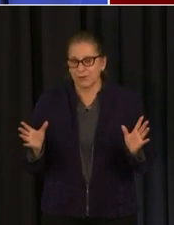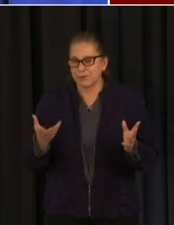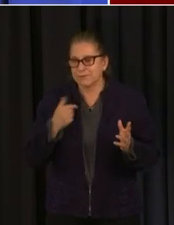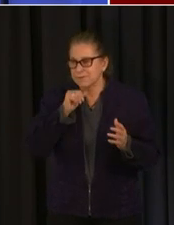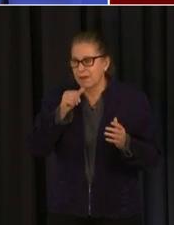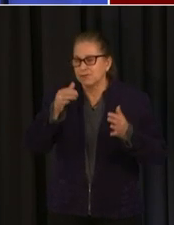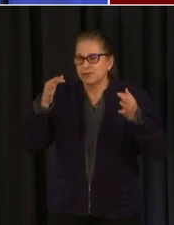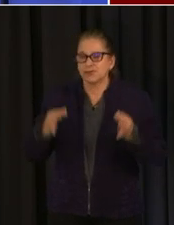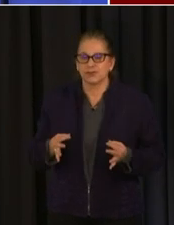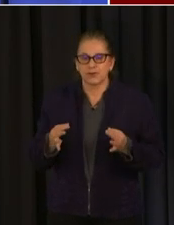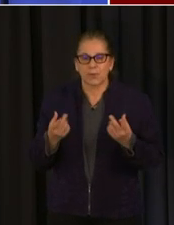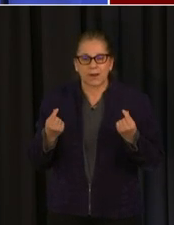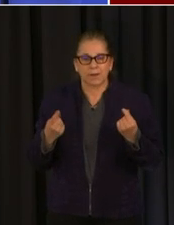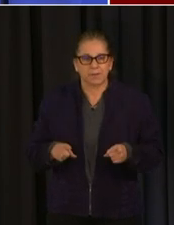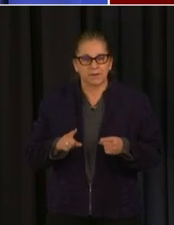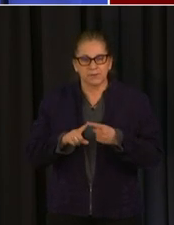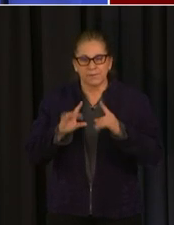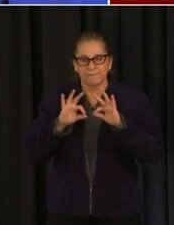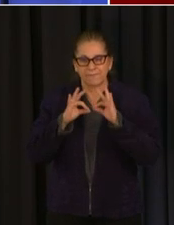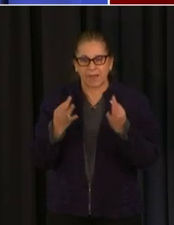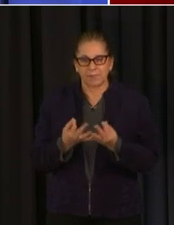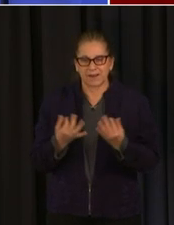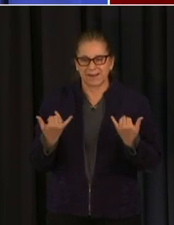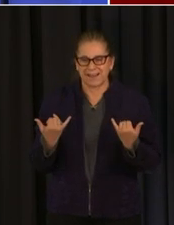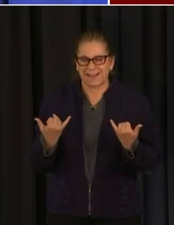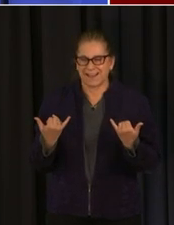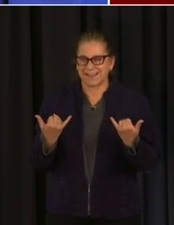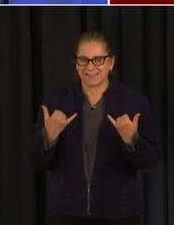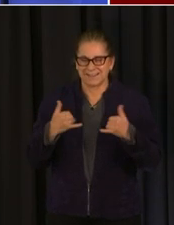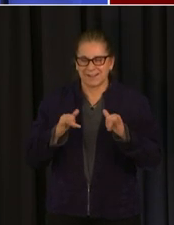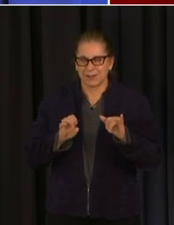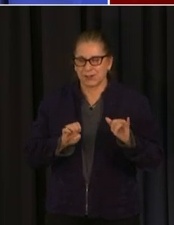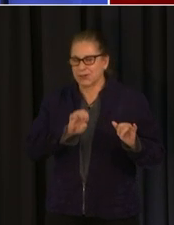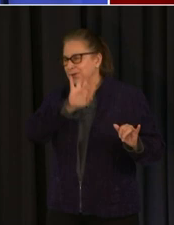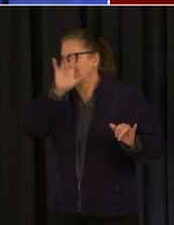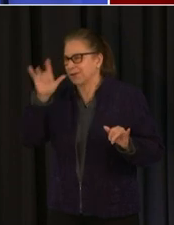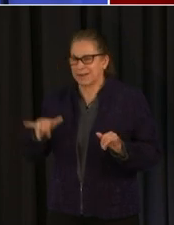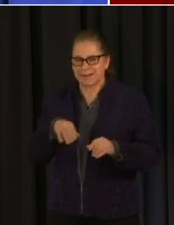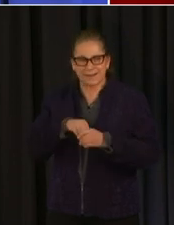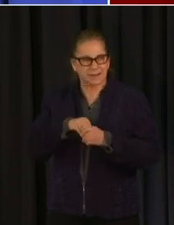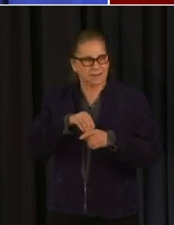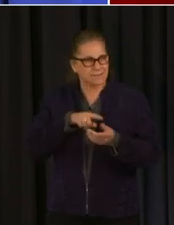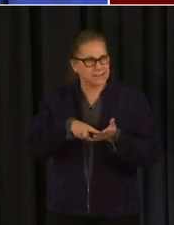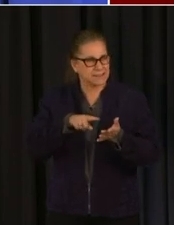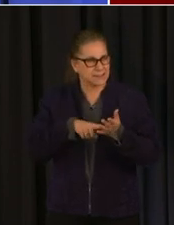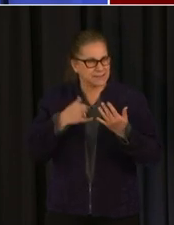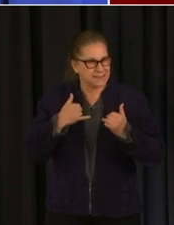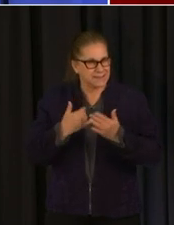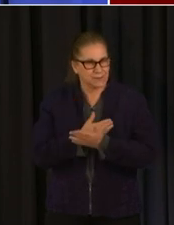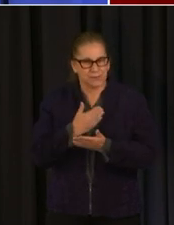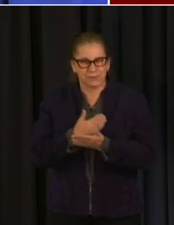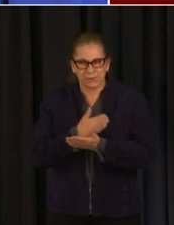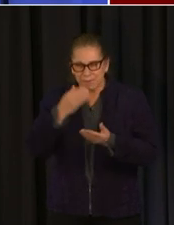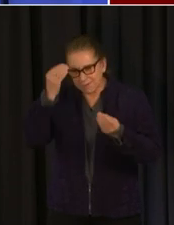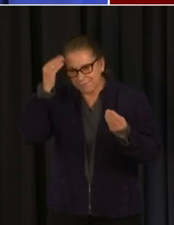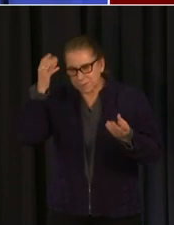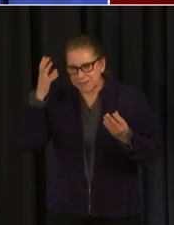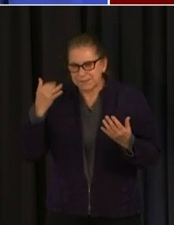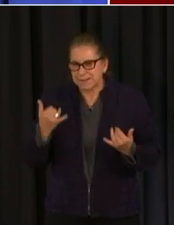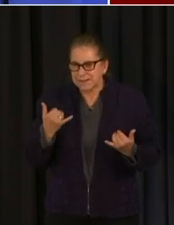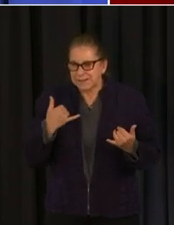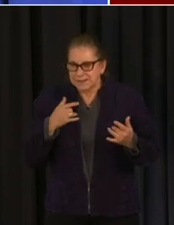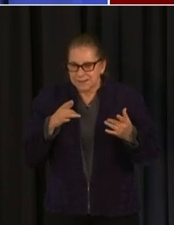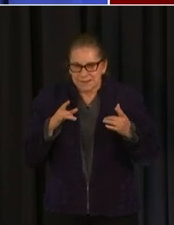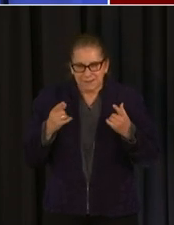they are early uh in the investigation um and the mother is being questioned about